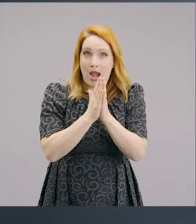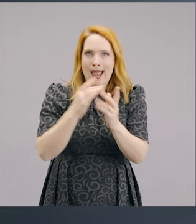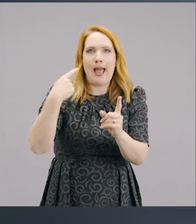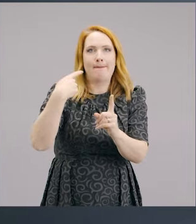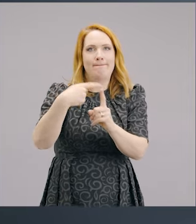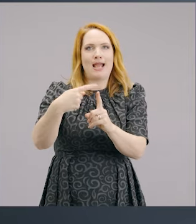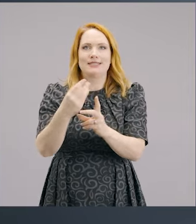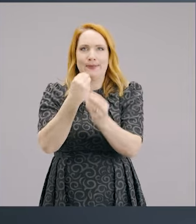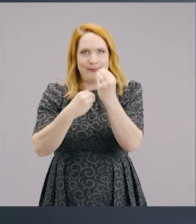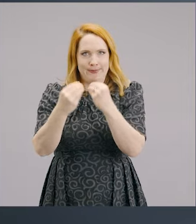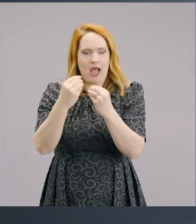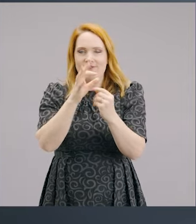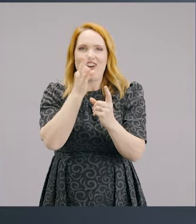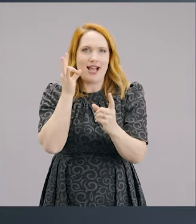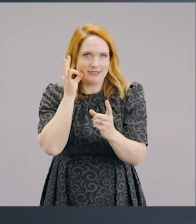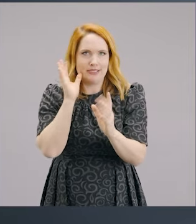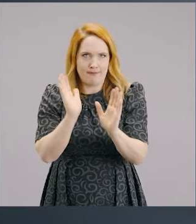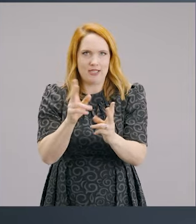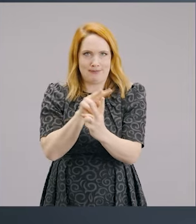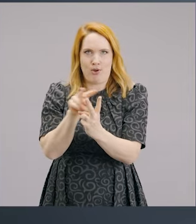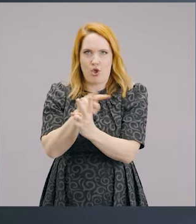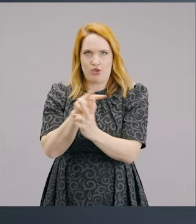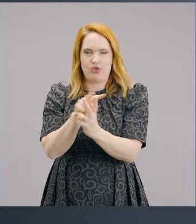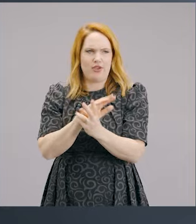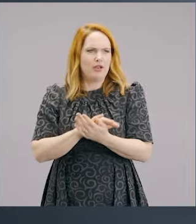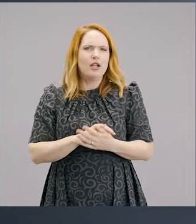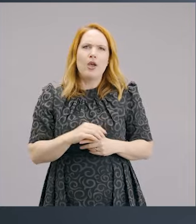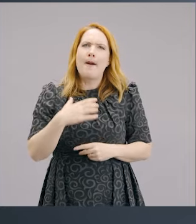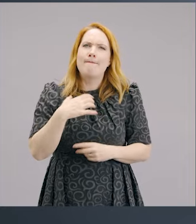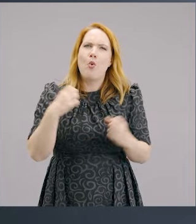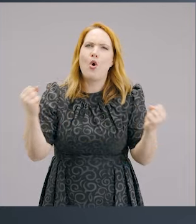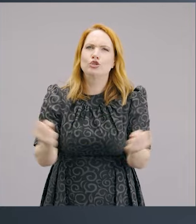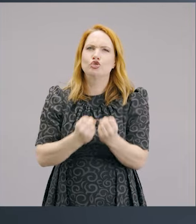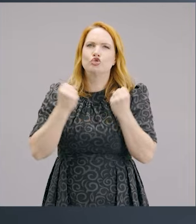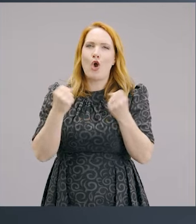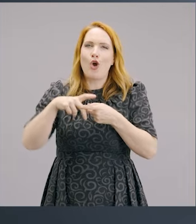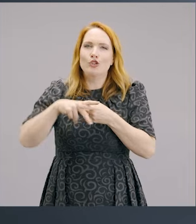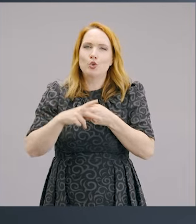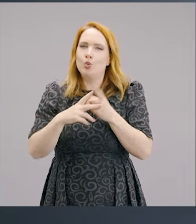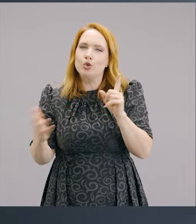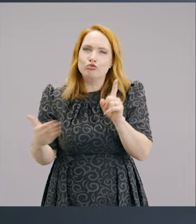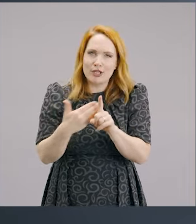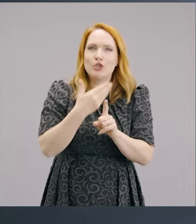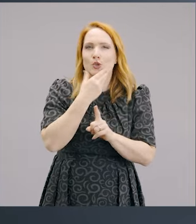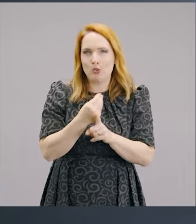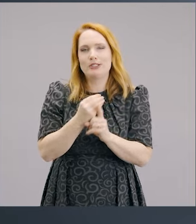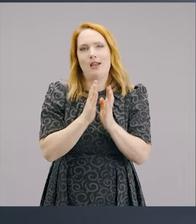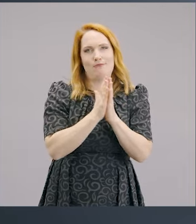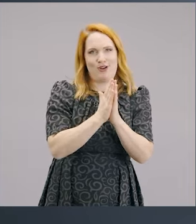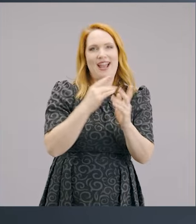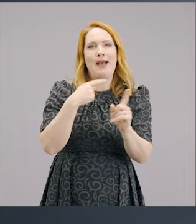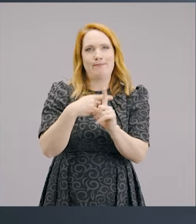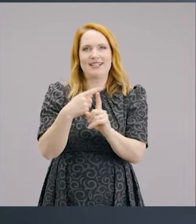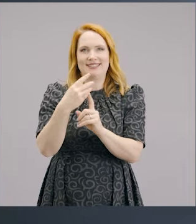other words, that you need the nuclear weapon of prayer here. You need something deeper than that. You need fasting. And we